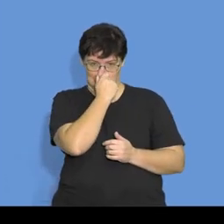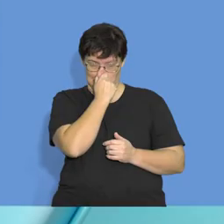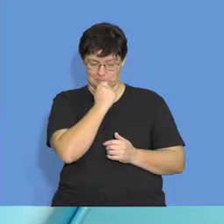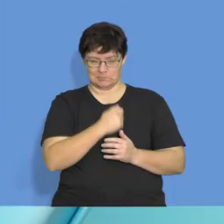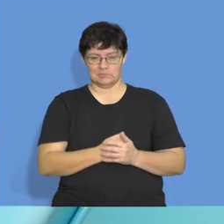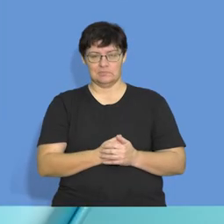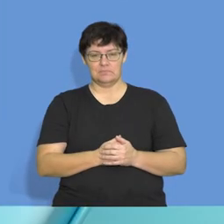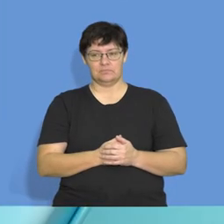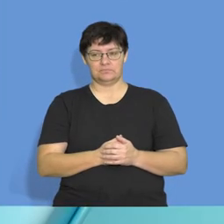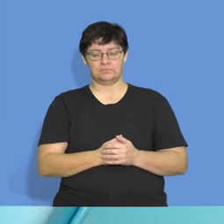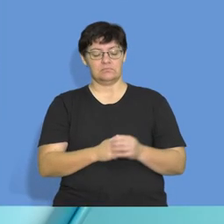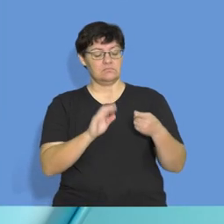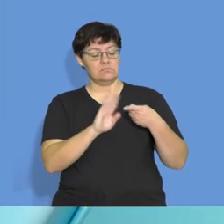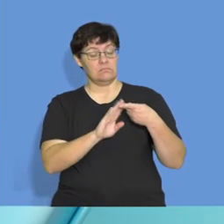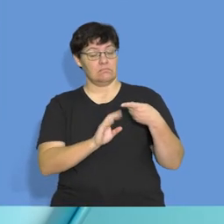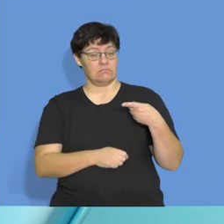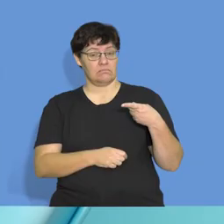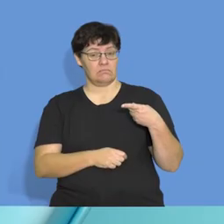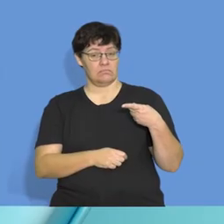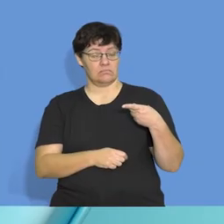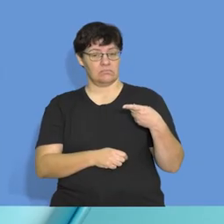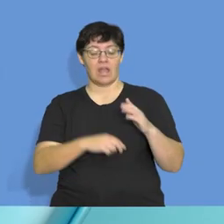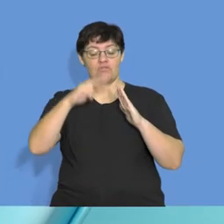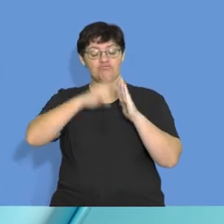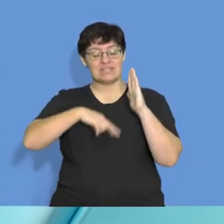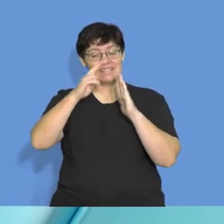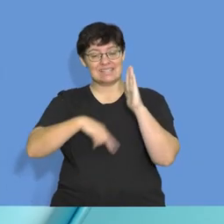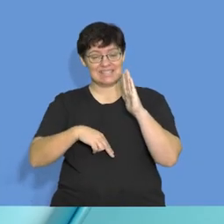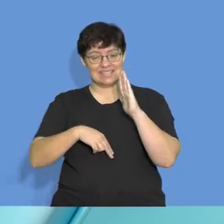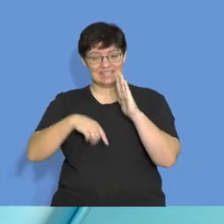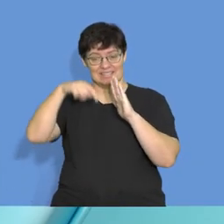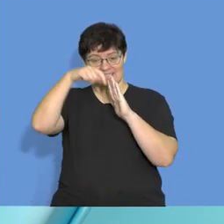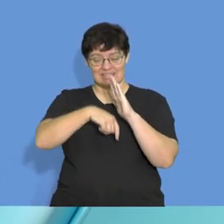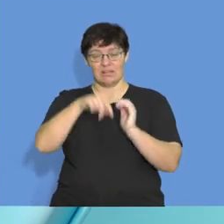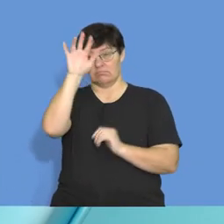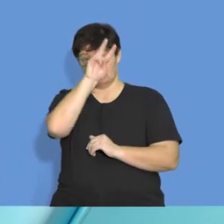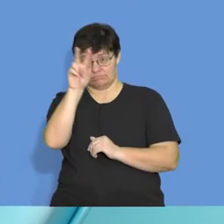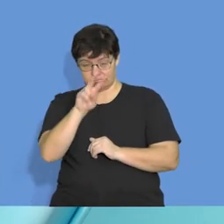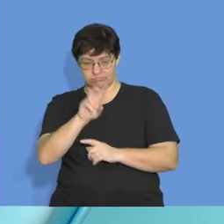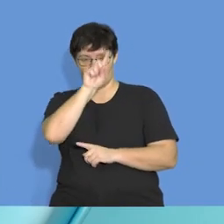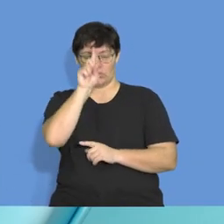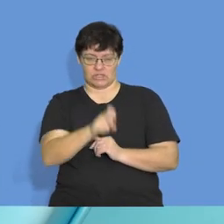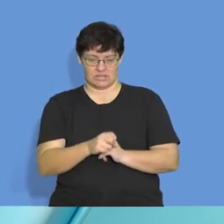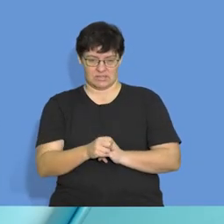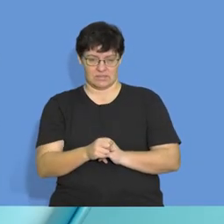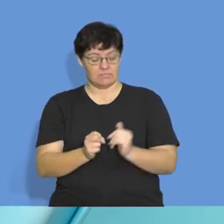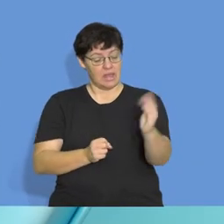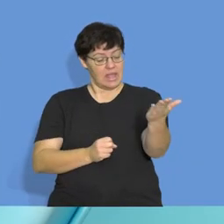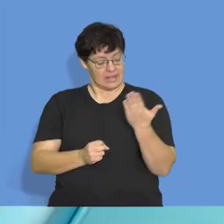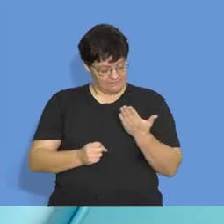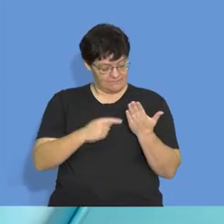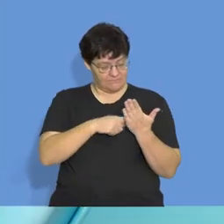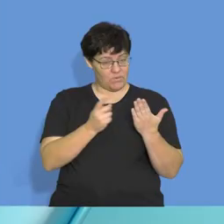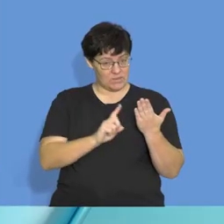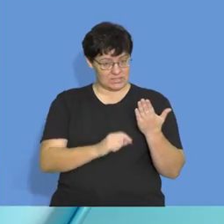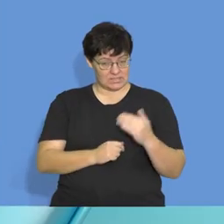Number one, read the context of the question, look at what is being given to you. Now,